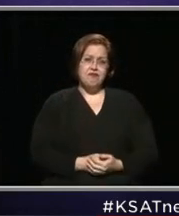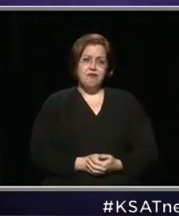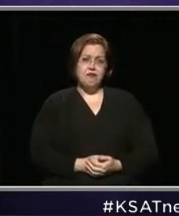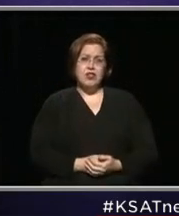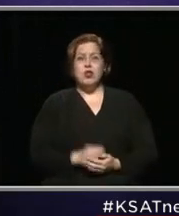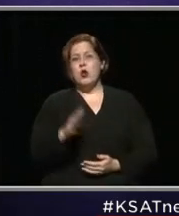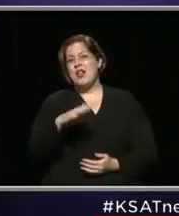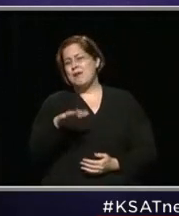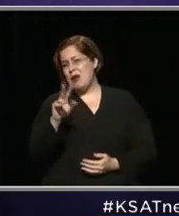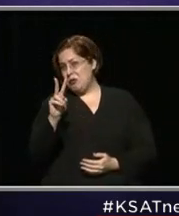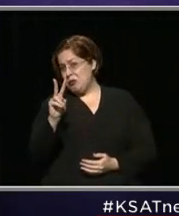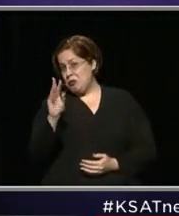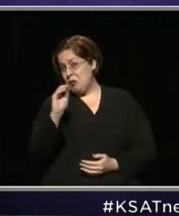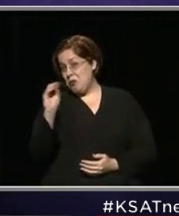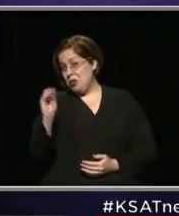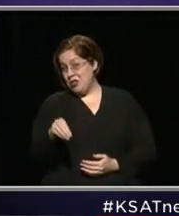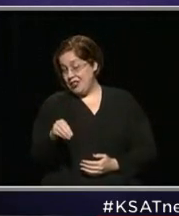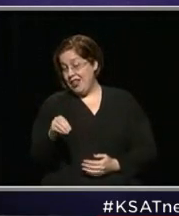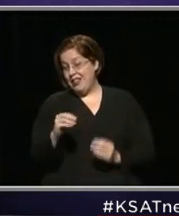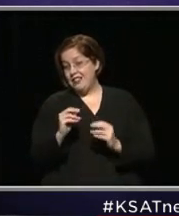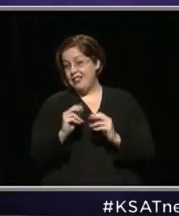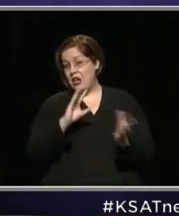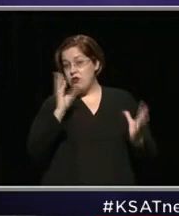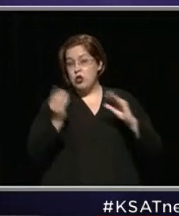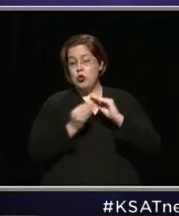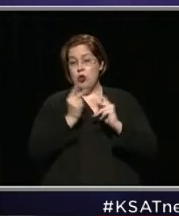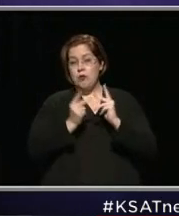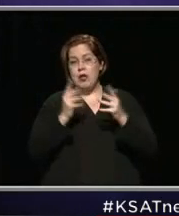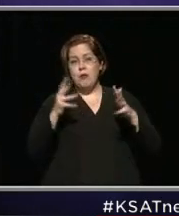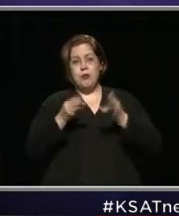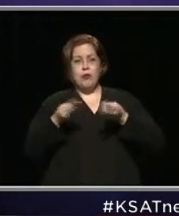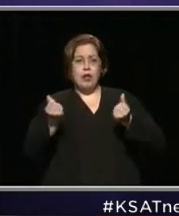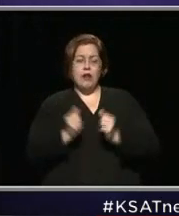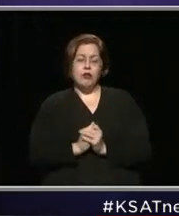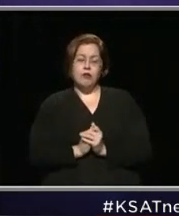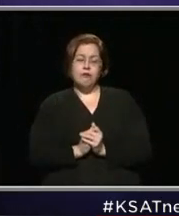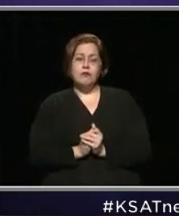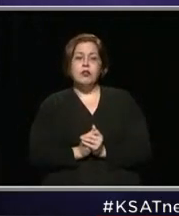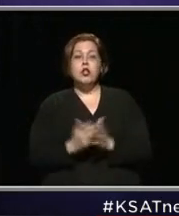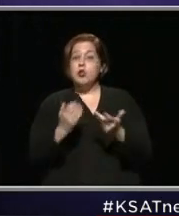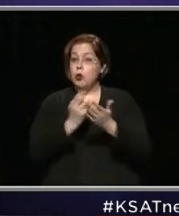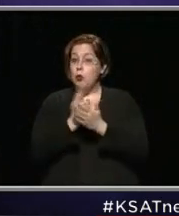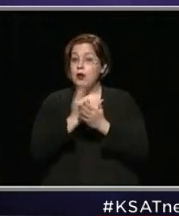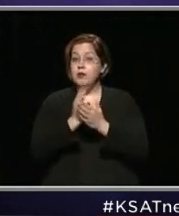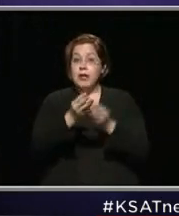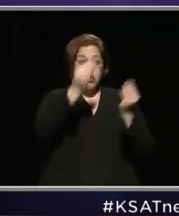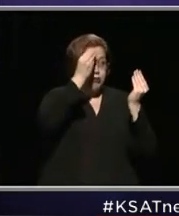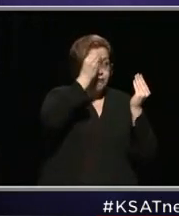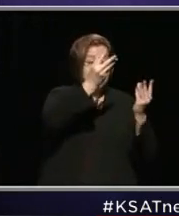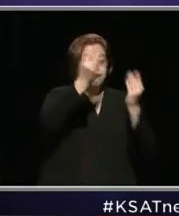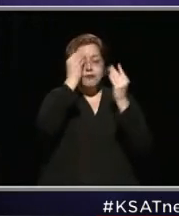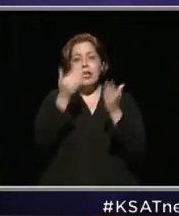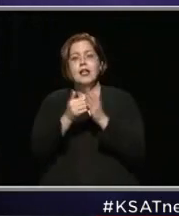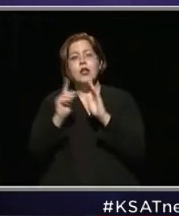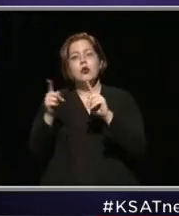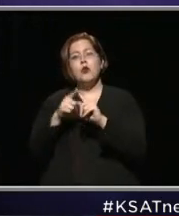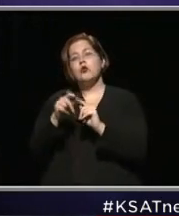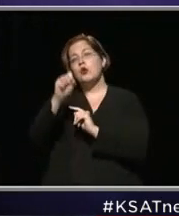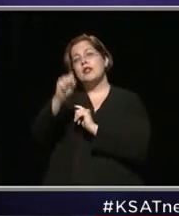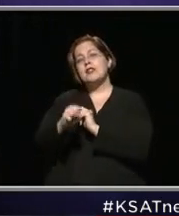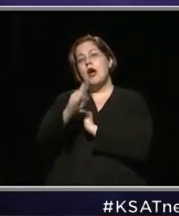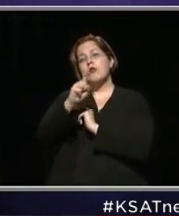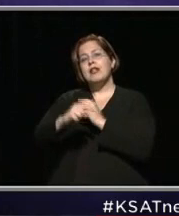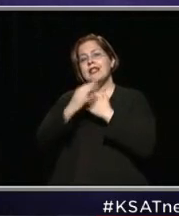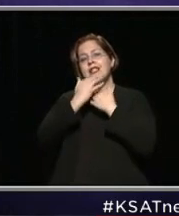about 2% of the total population of the recoveries. So we want to make sure and get that message out. Again, go to southtexasblood